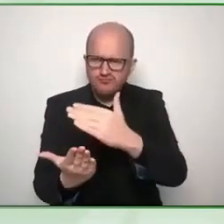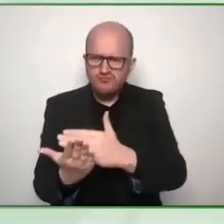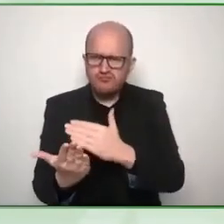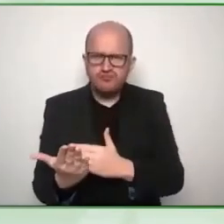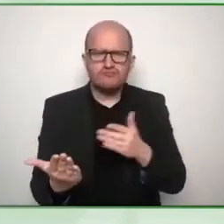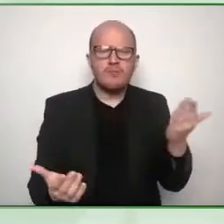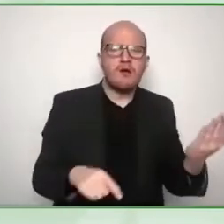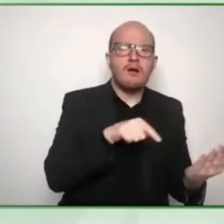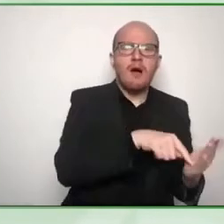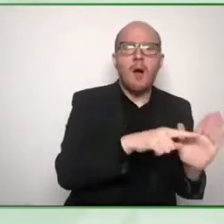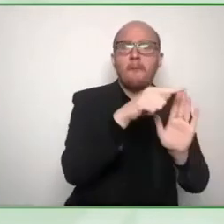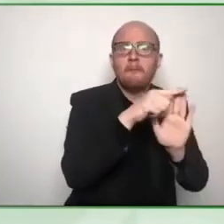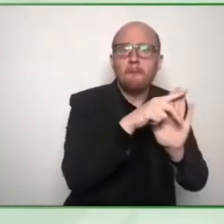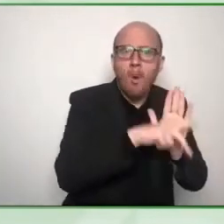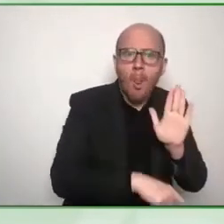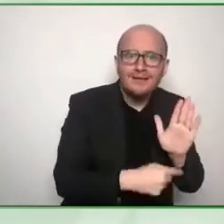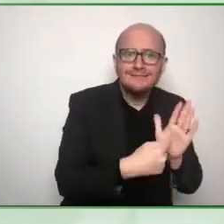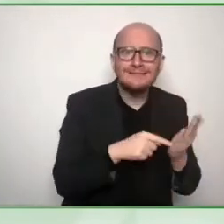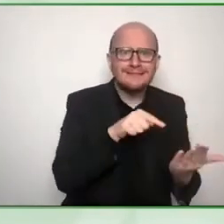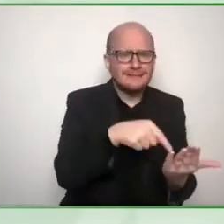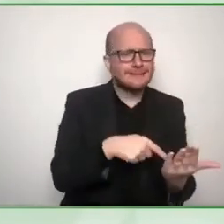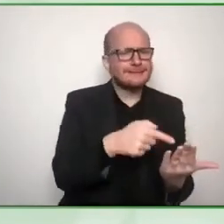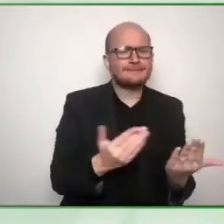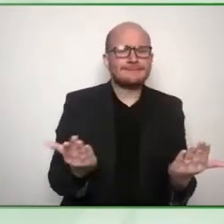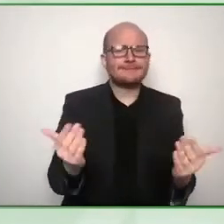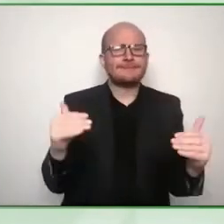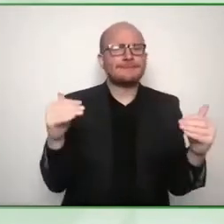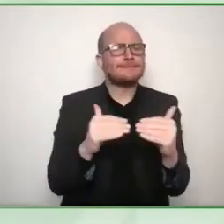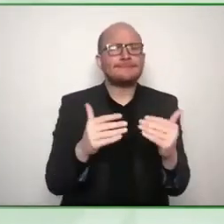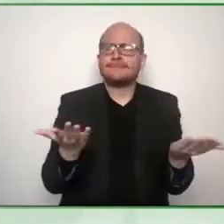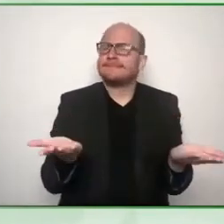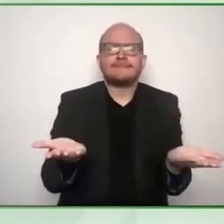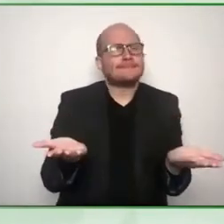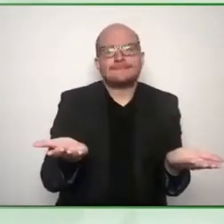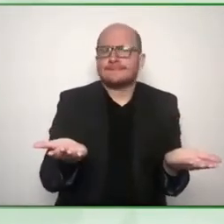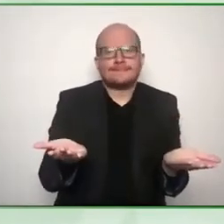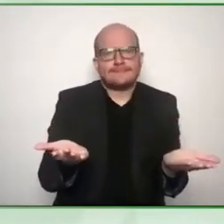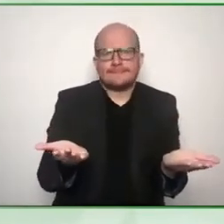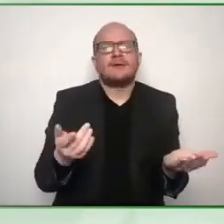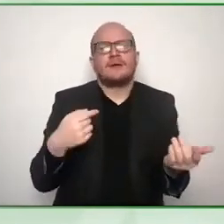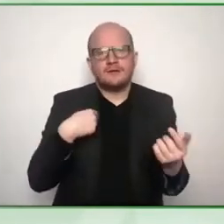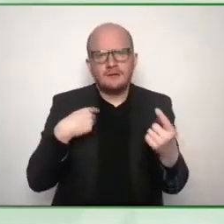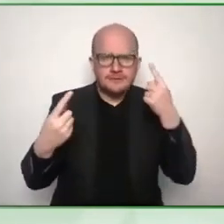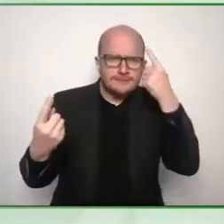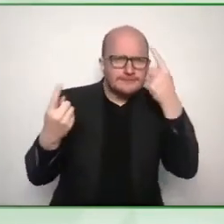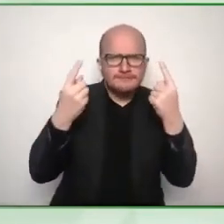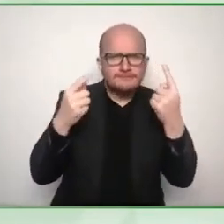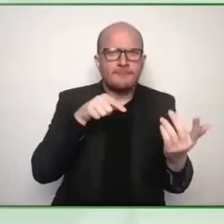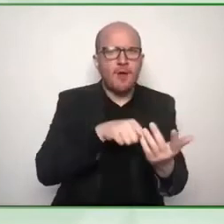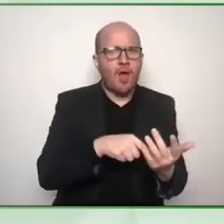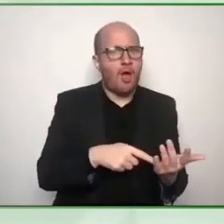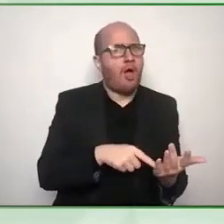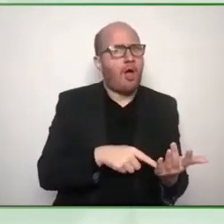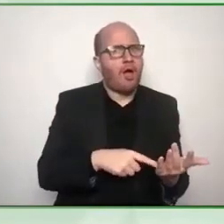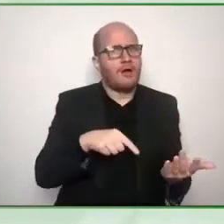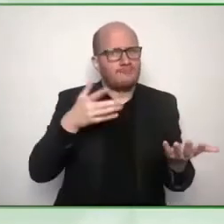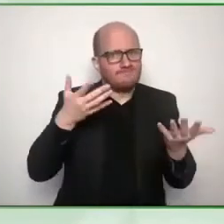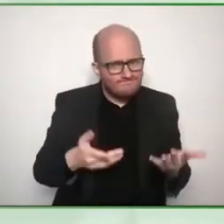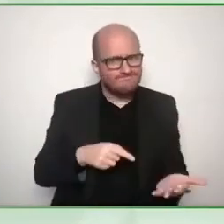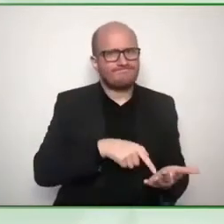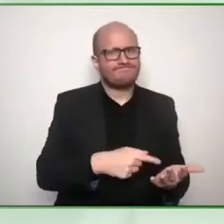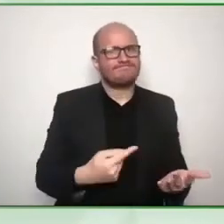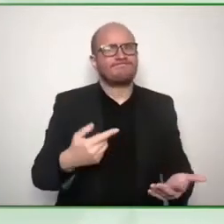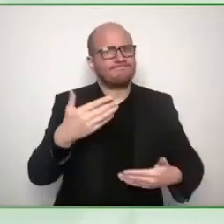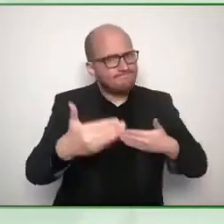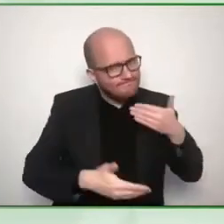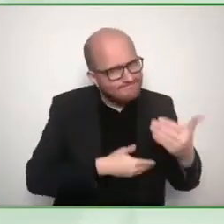policy and once we started to do that we pulled together a working group with key organizations in australia